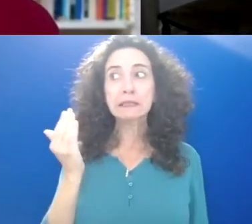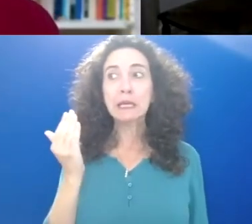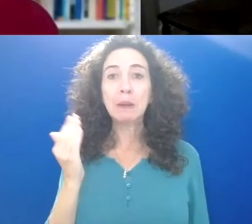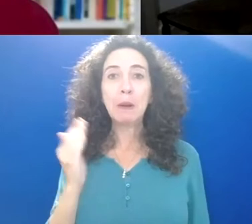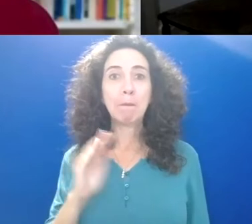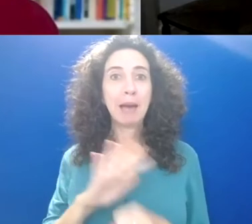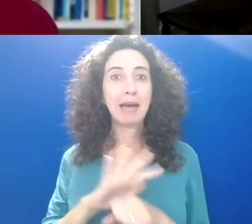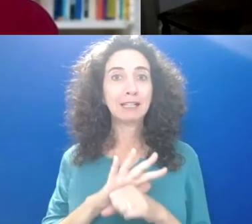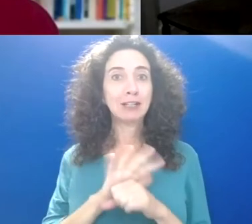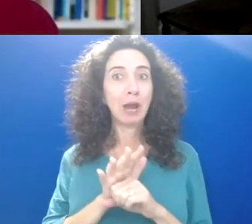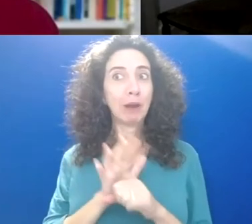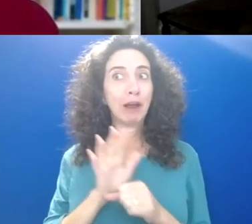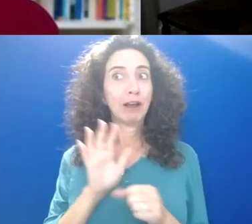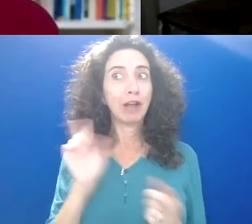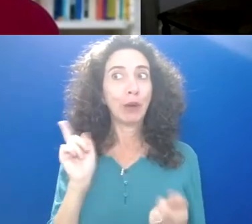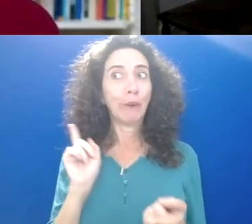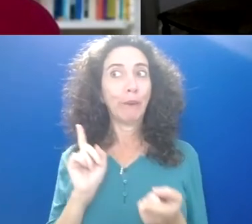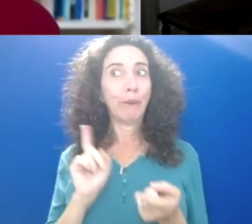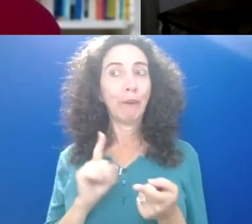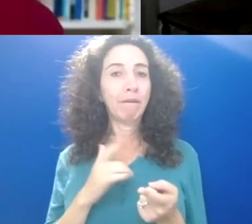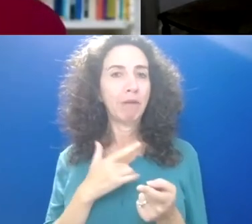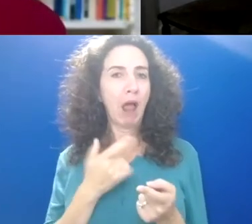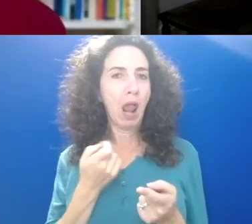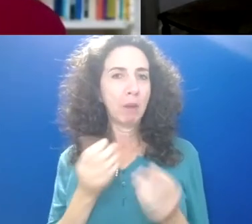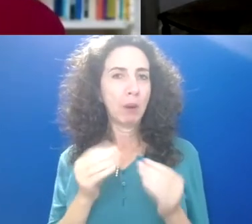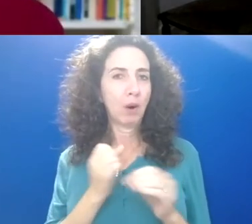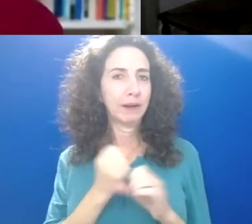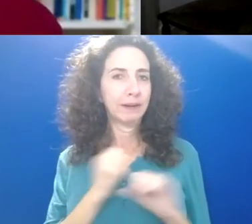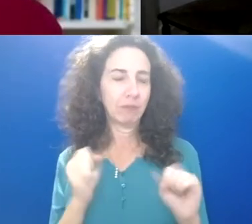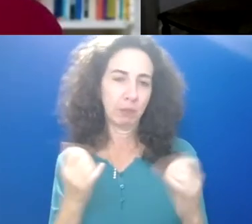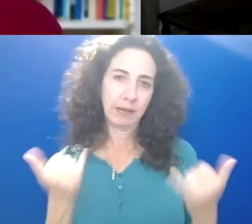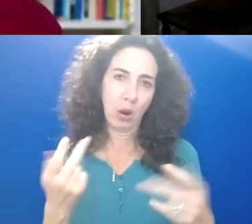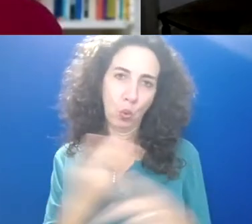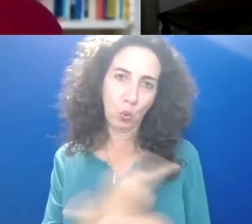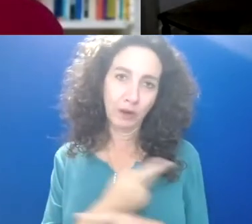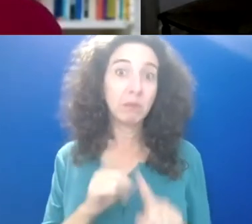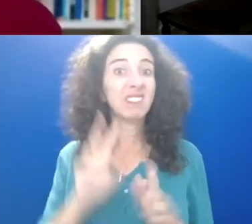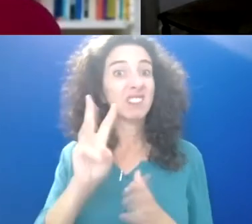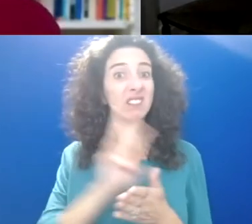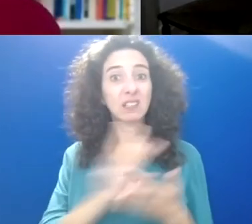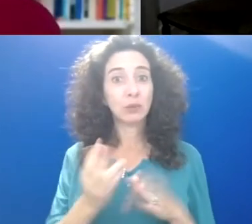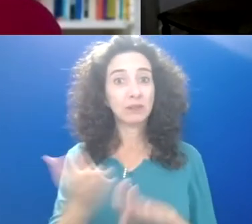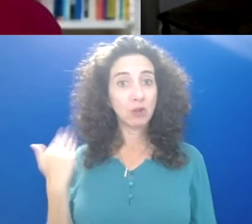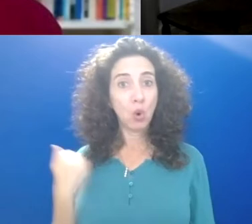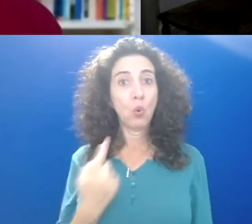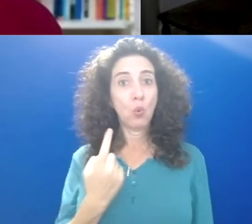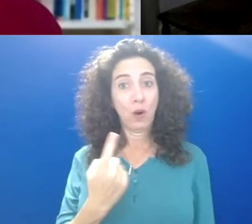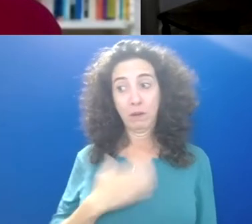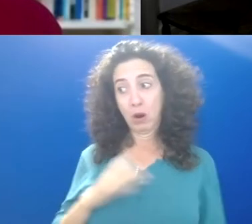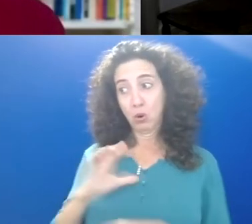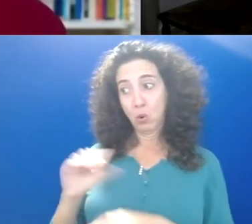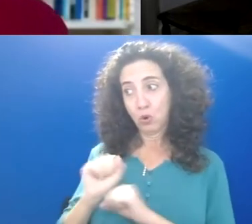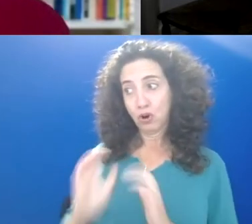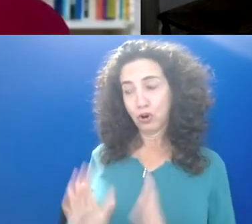now, a, one of my colleagues was, what expressed concern